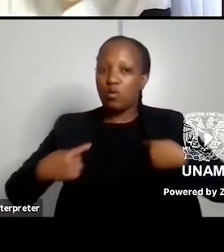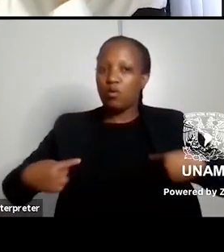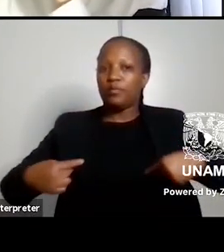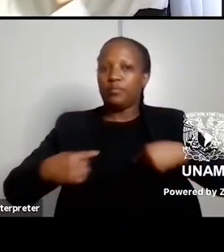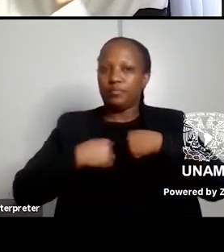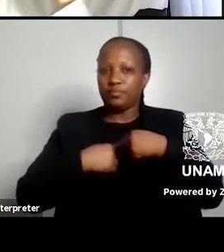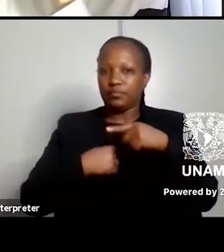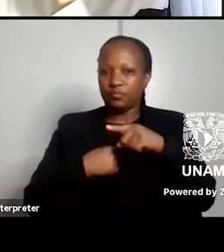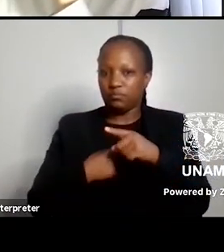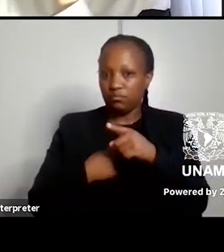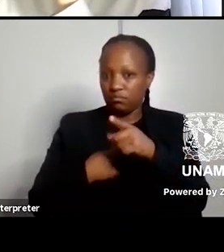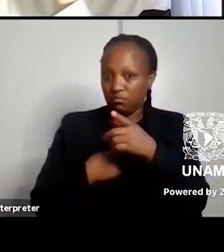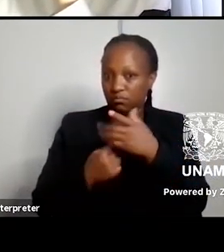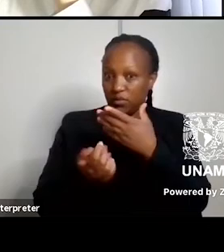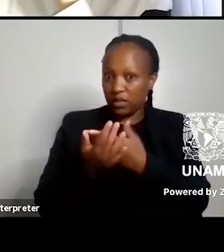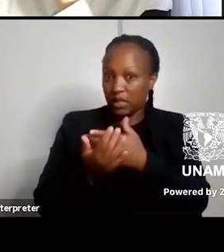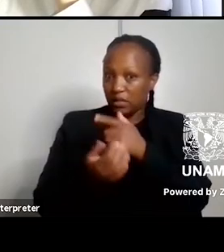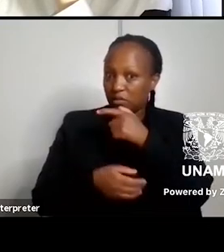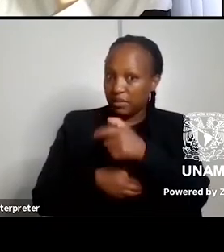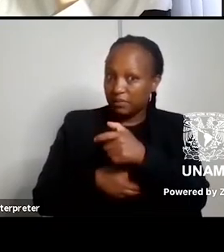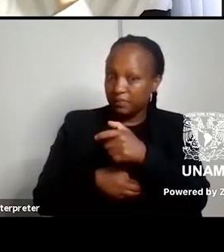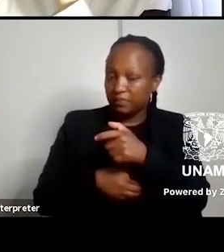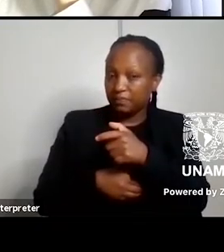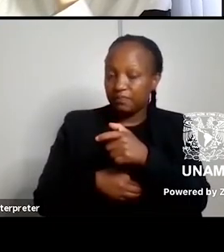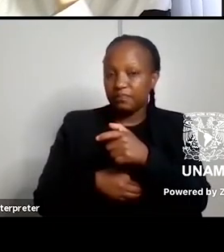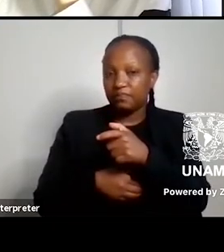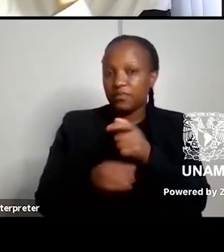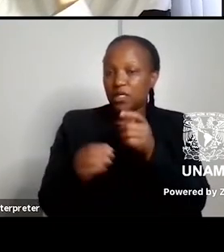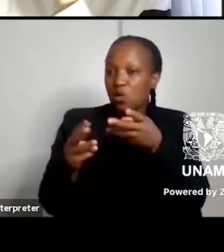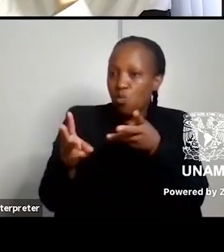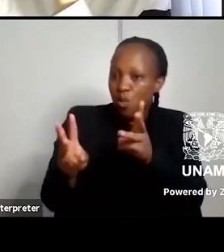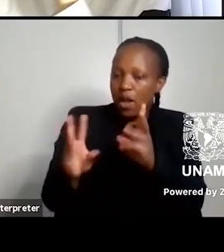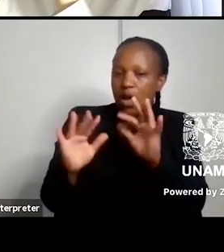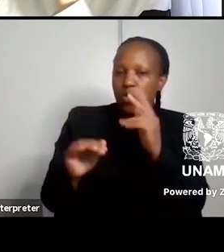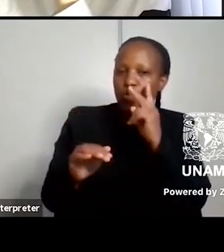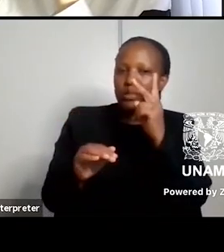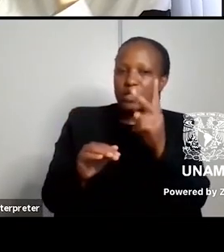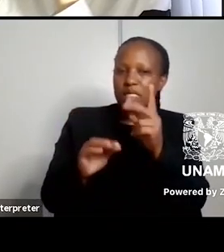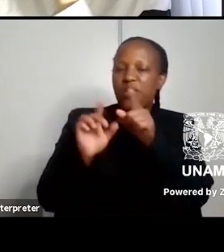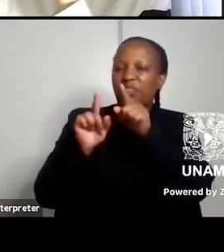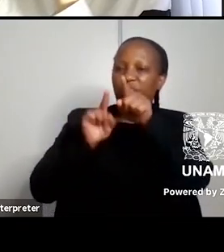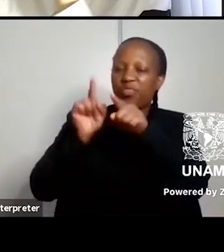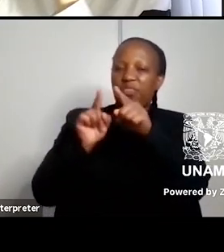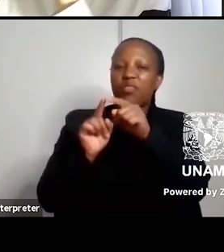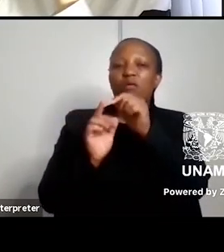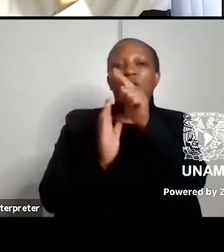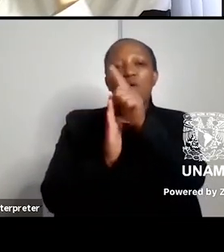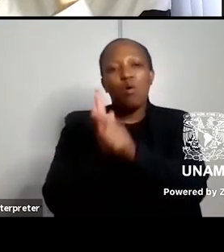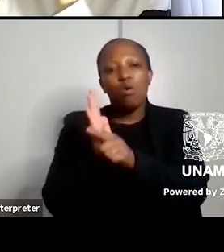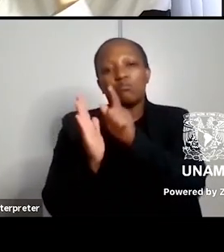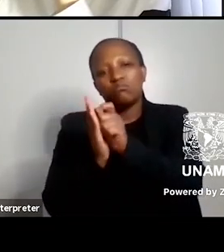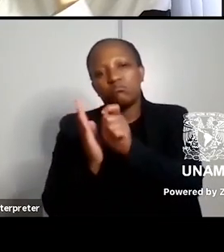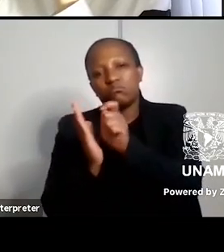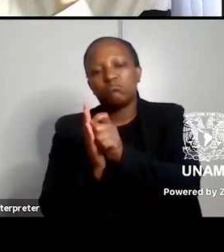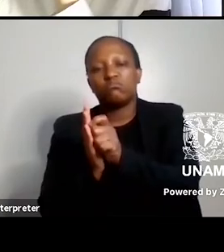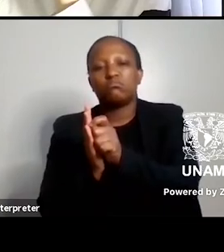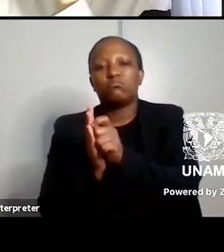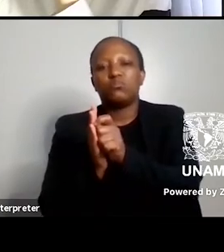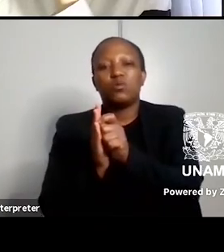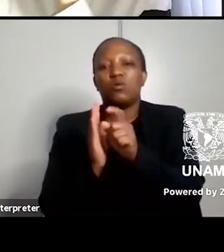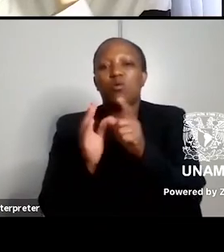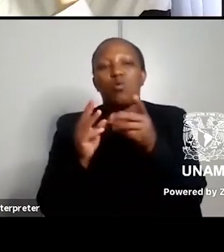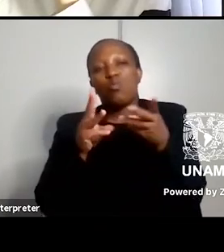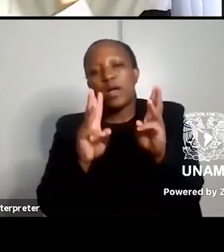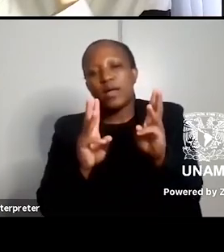are you able to comment on the way you see criticism not literary criticism as it's uh as it's represented in